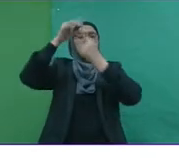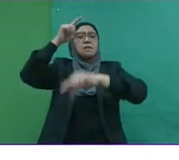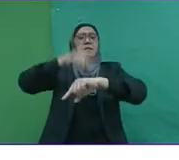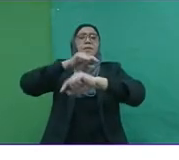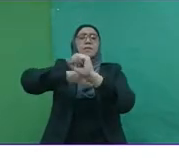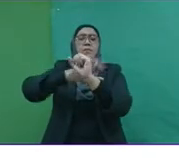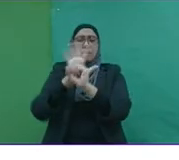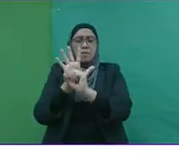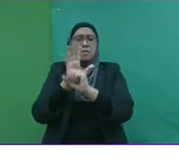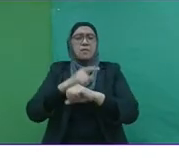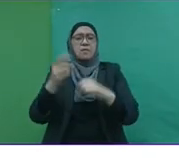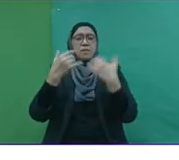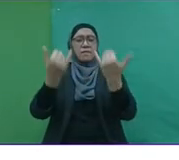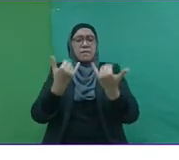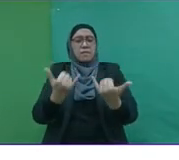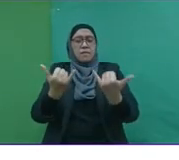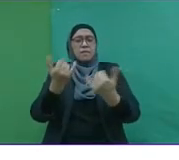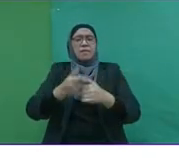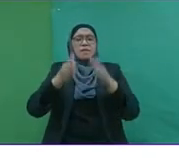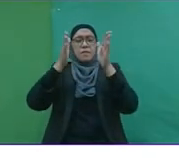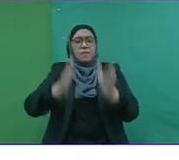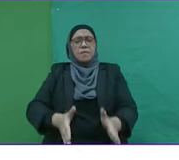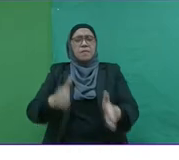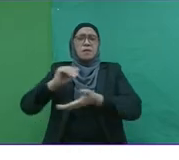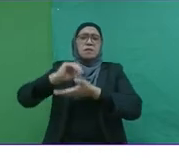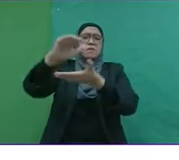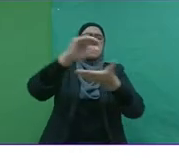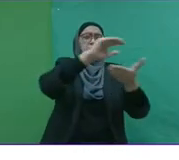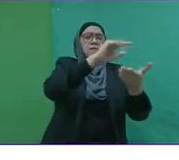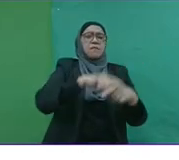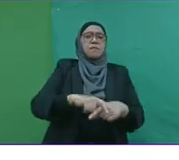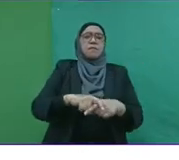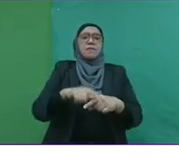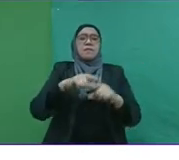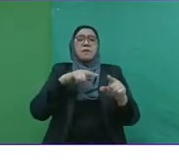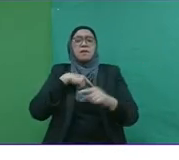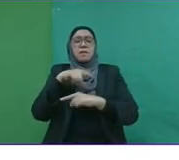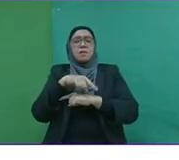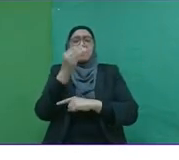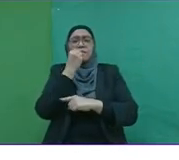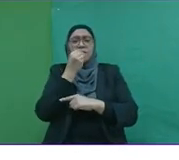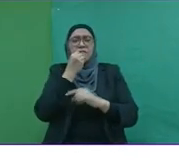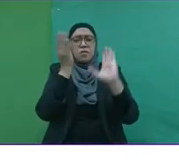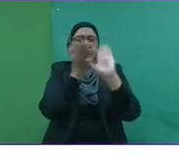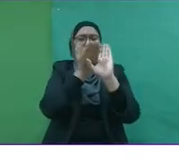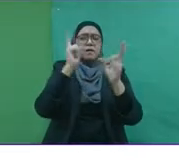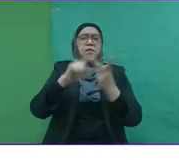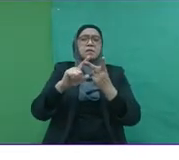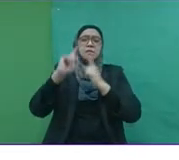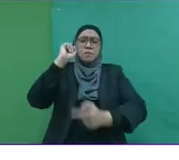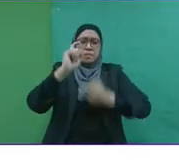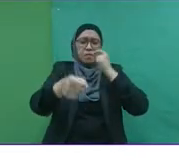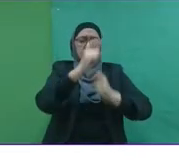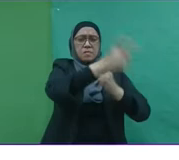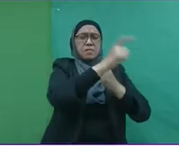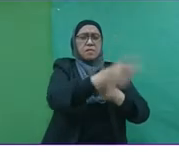these pandemic times. So we see many people now contributing to food banks, contributing and making donations